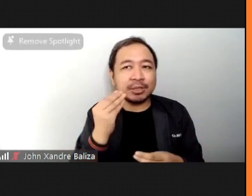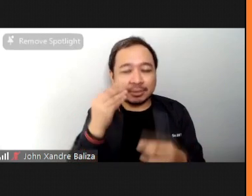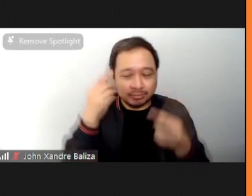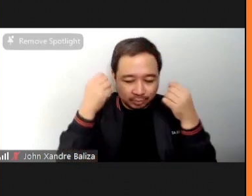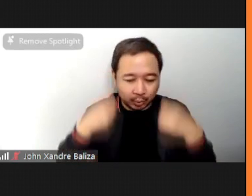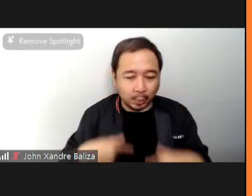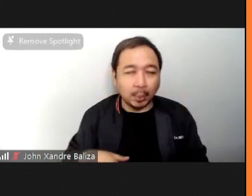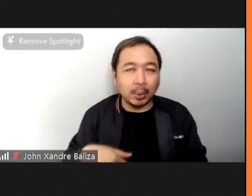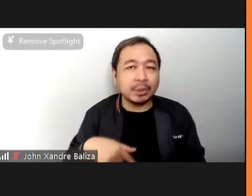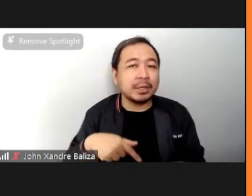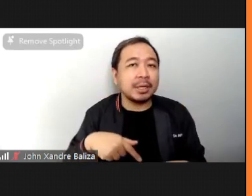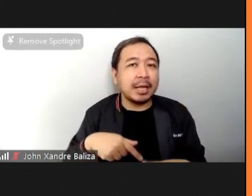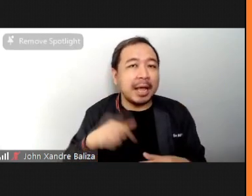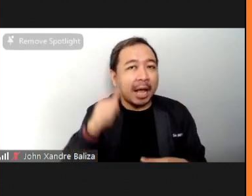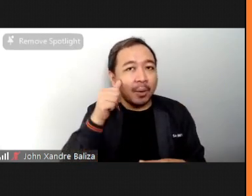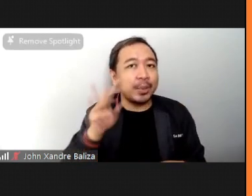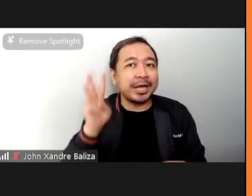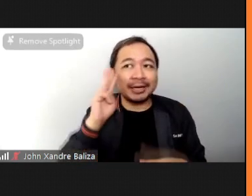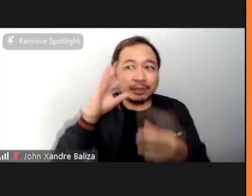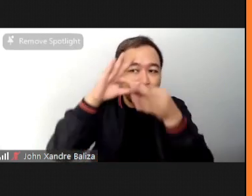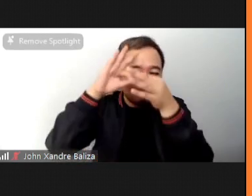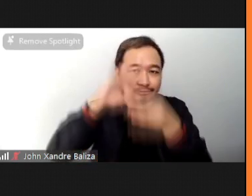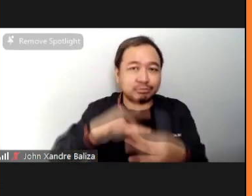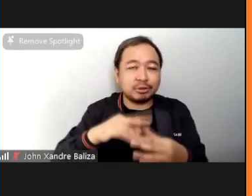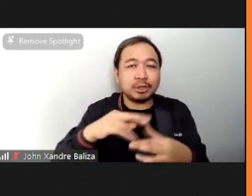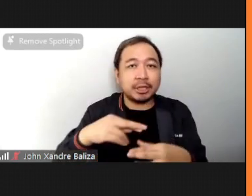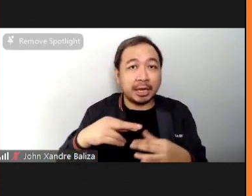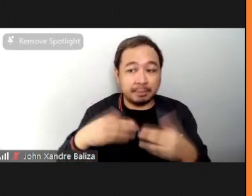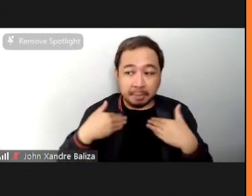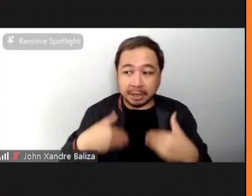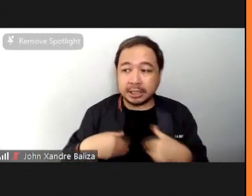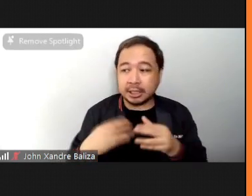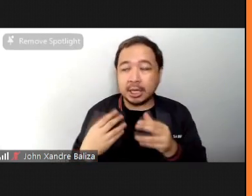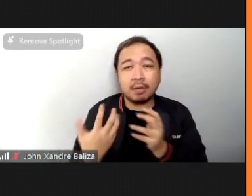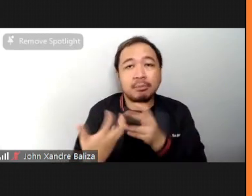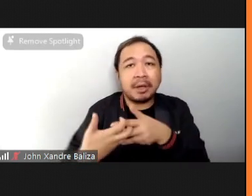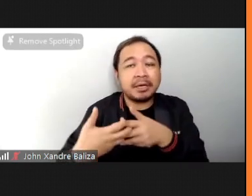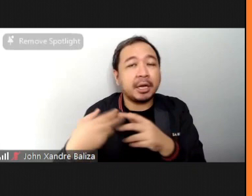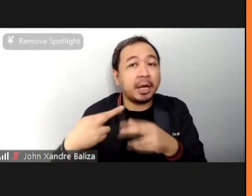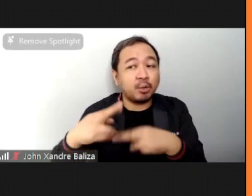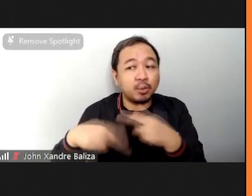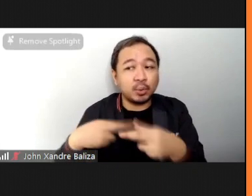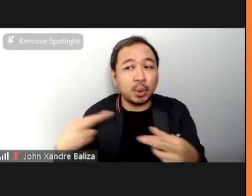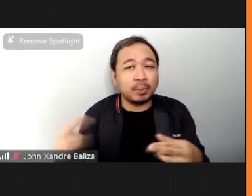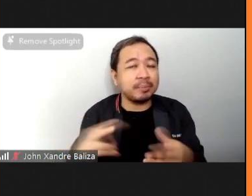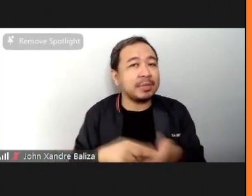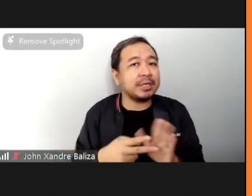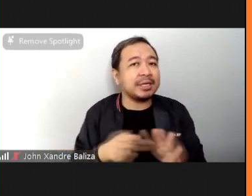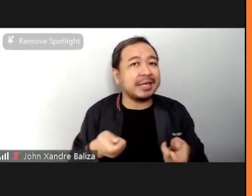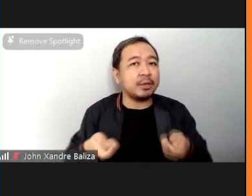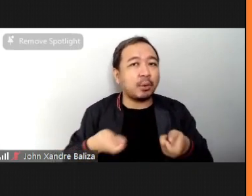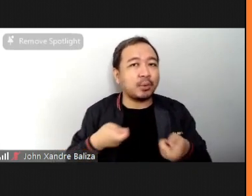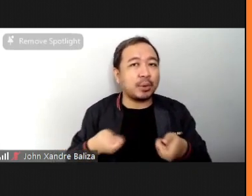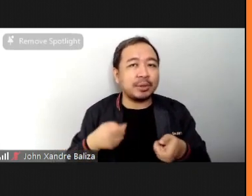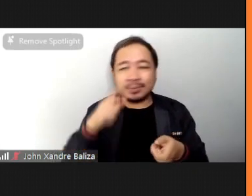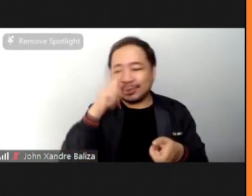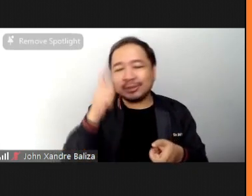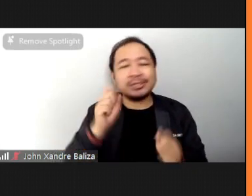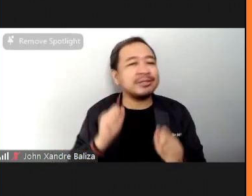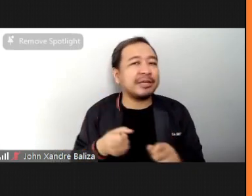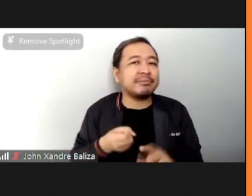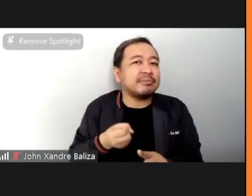and its relationship with the rope you get a sense of control once you master the rope because you can freely manipulate it at will